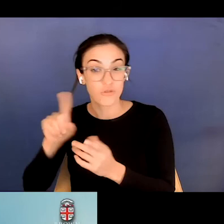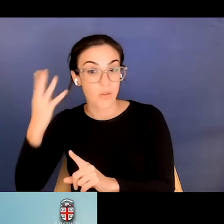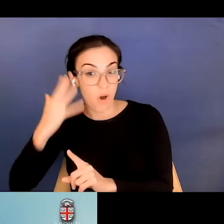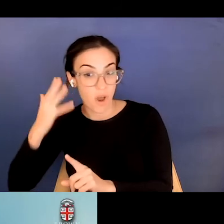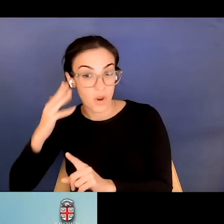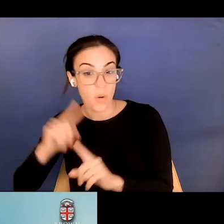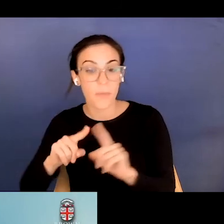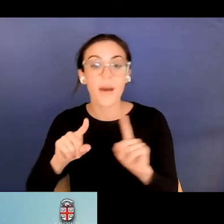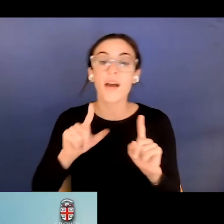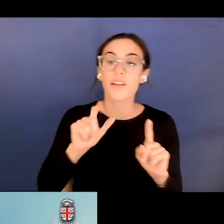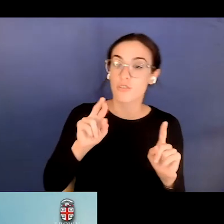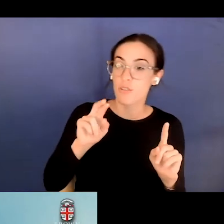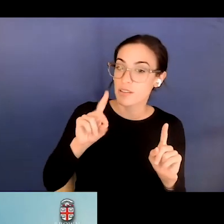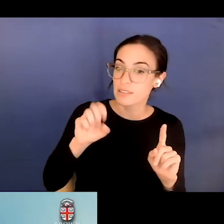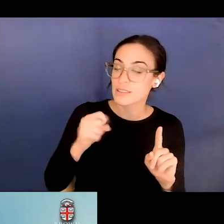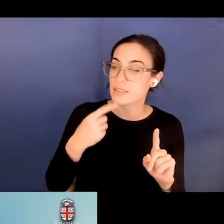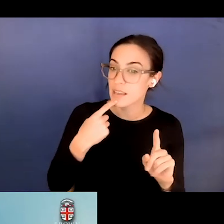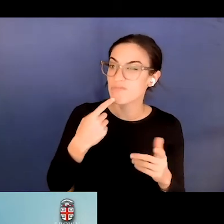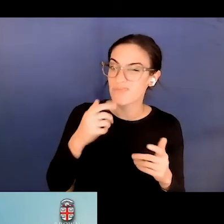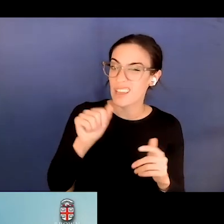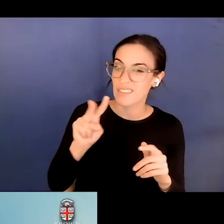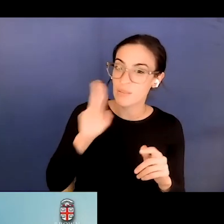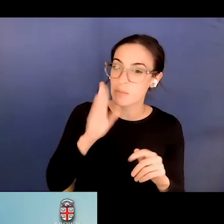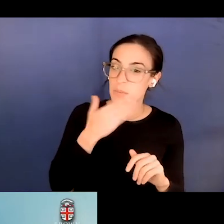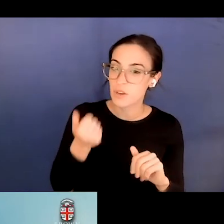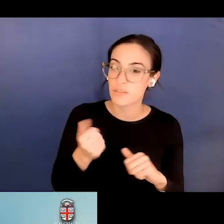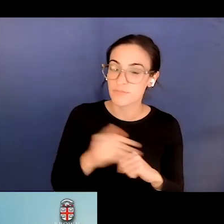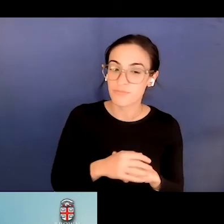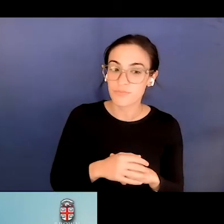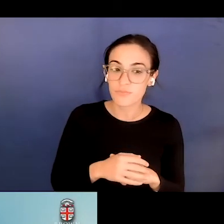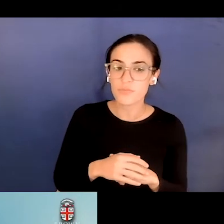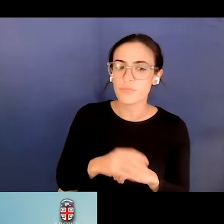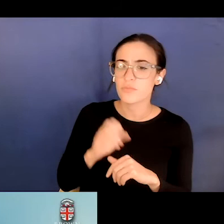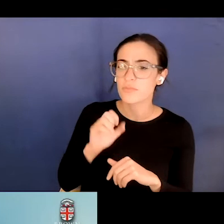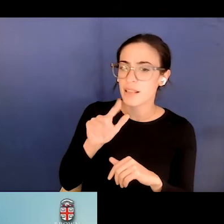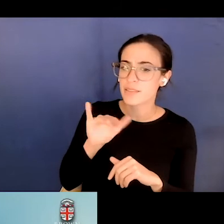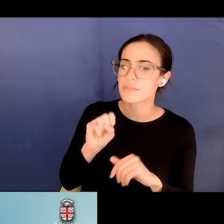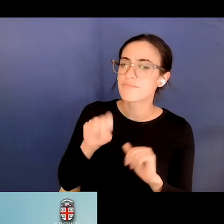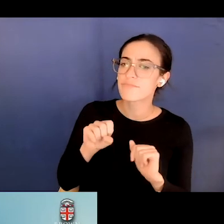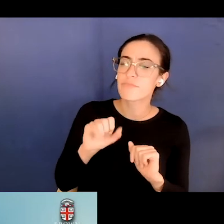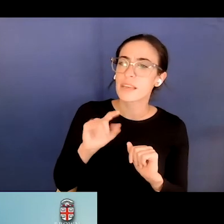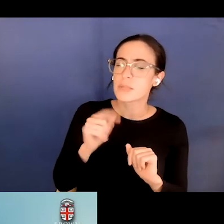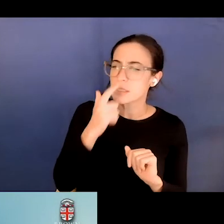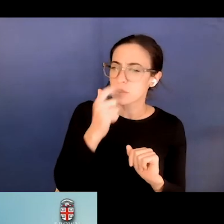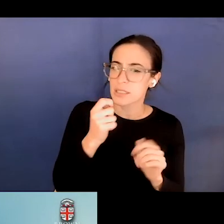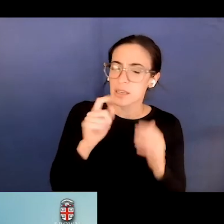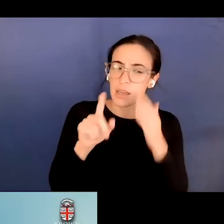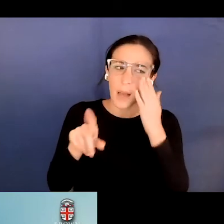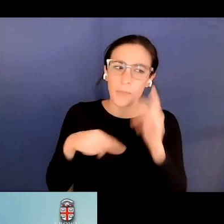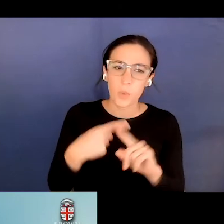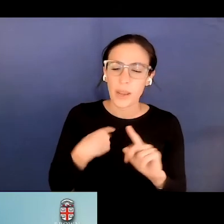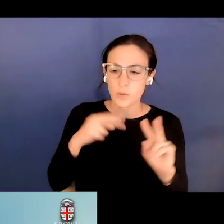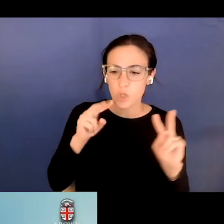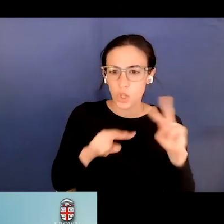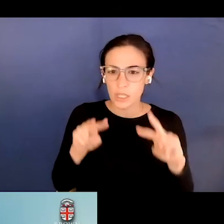Lawrence has decided audio visual would, would be a better exercise. Yeah. It was interesting. Um, when I was looking at the